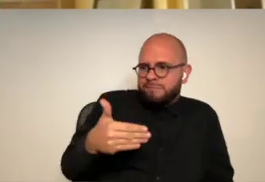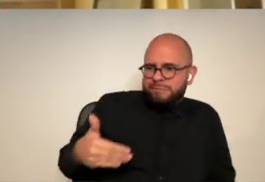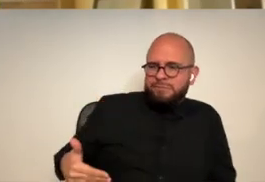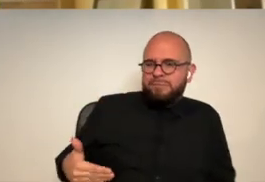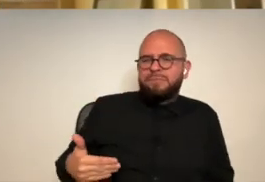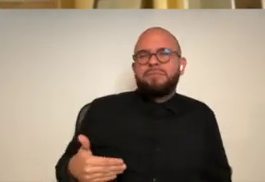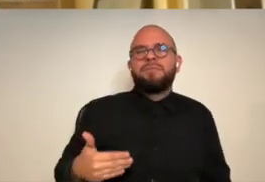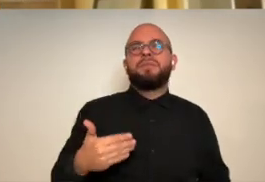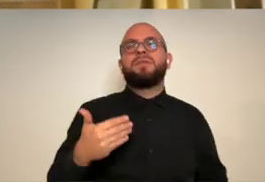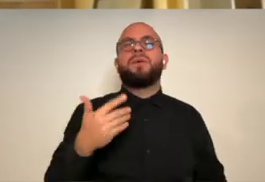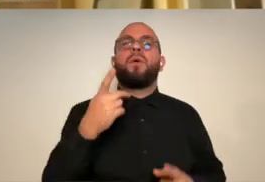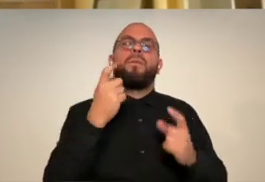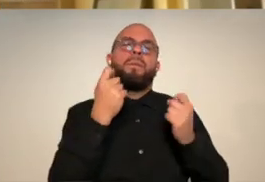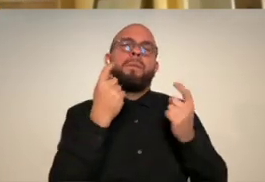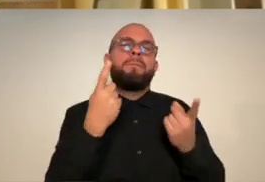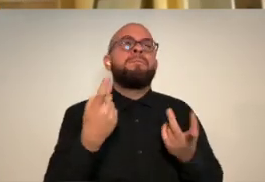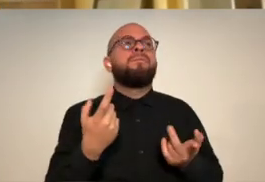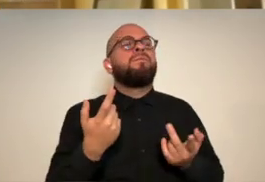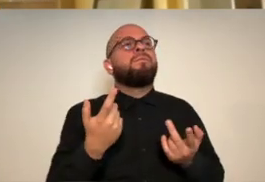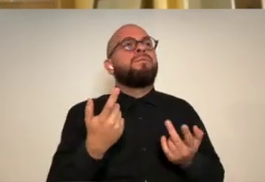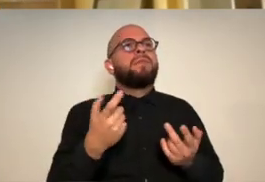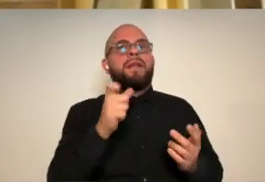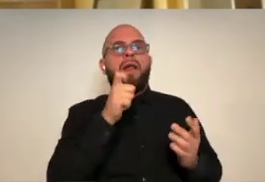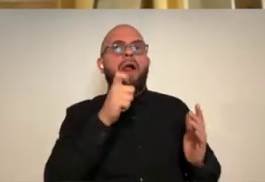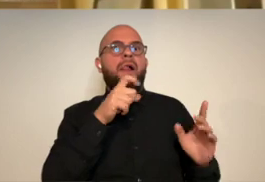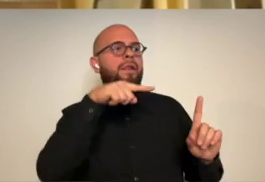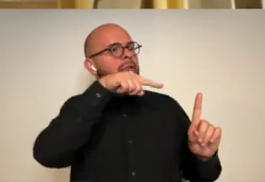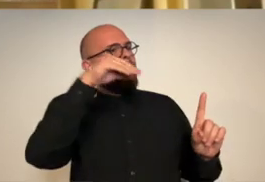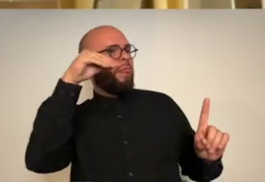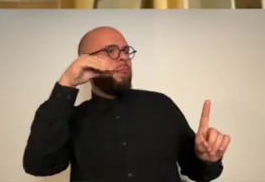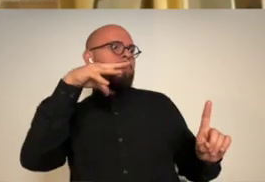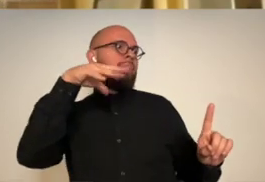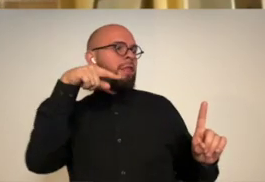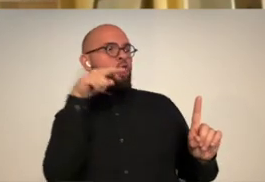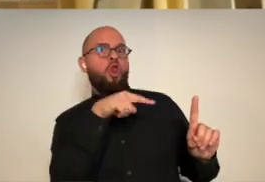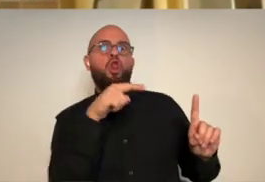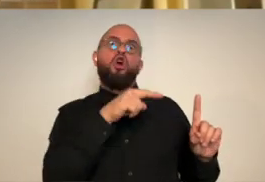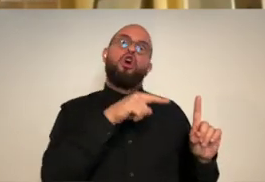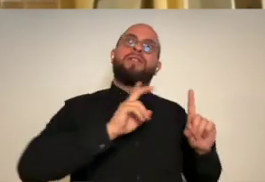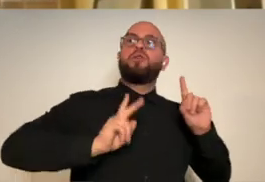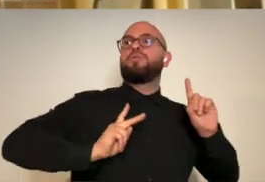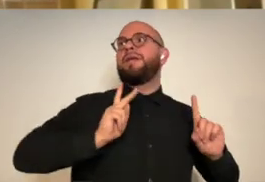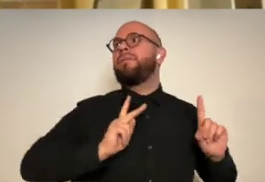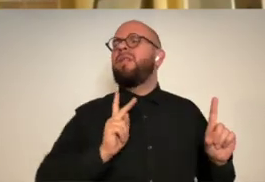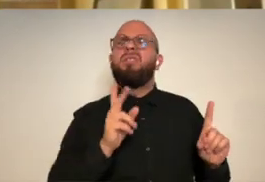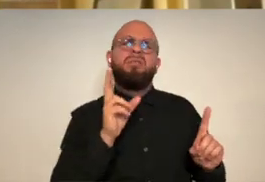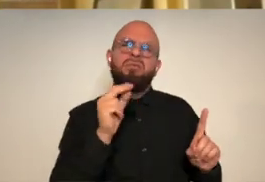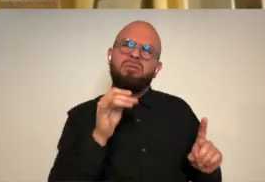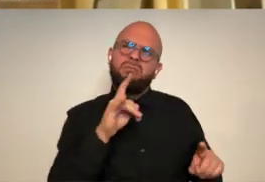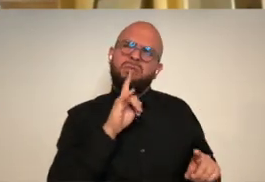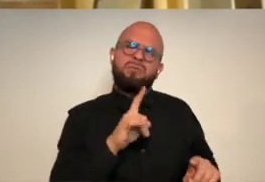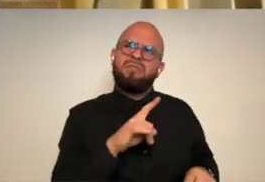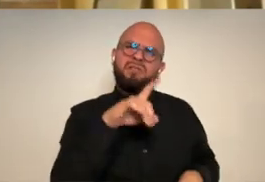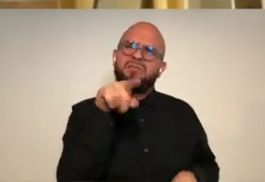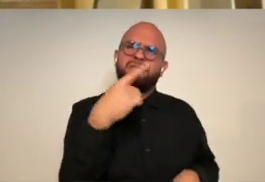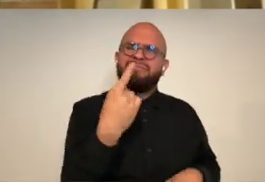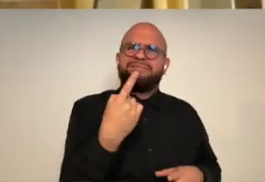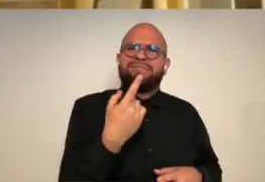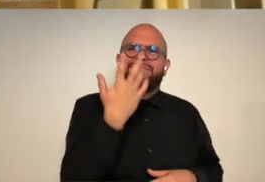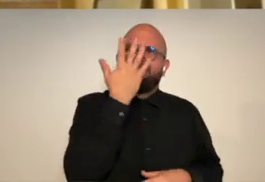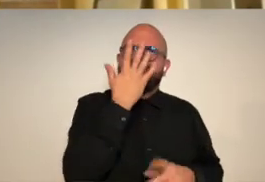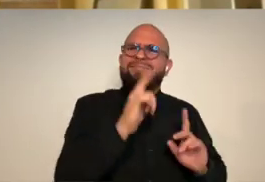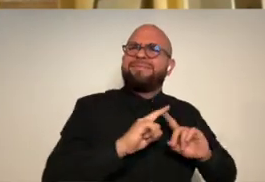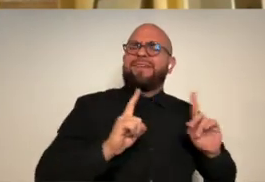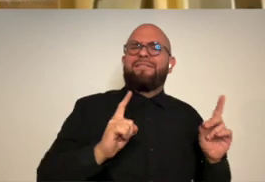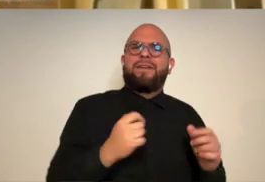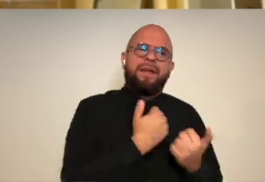trying to show it where it's not on display like oh look at these people this is what just it's just